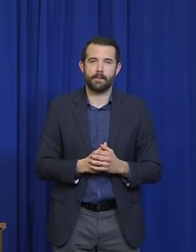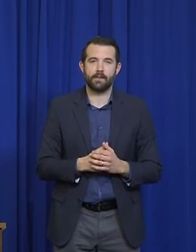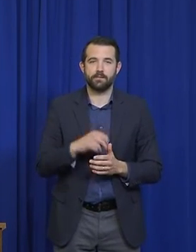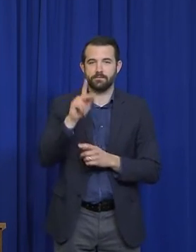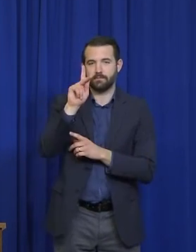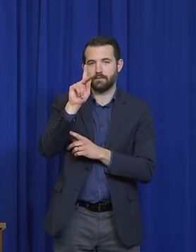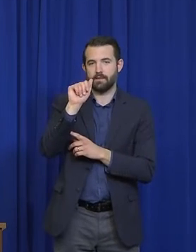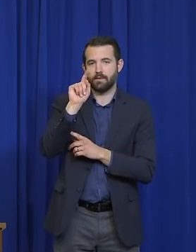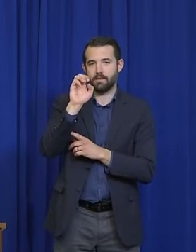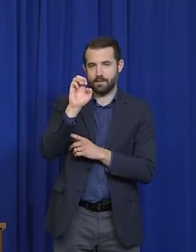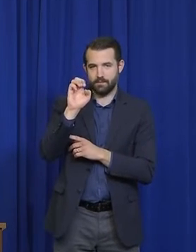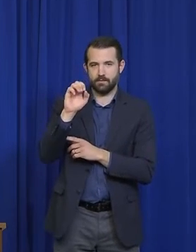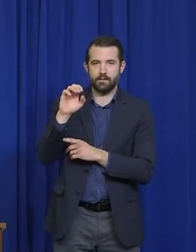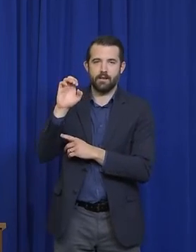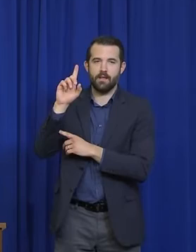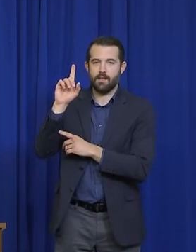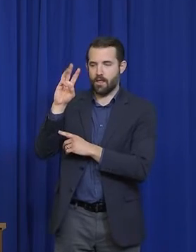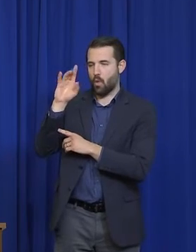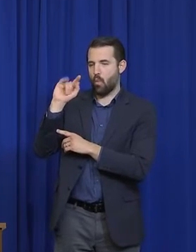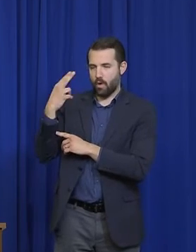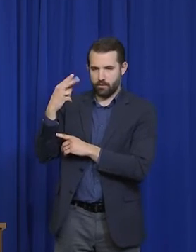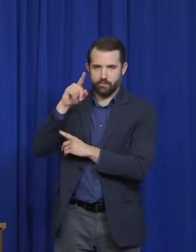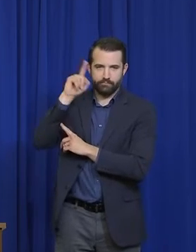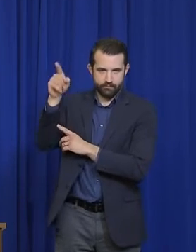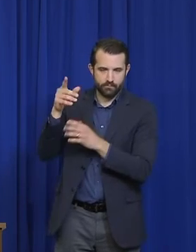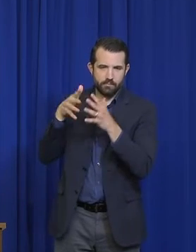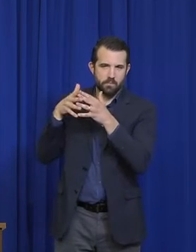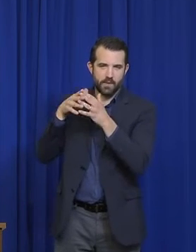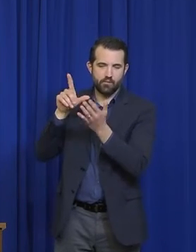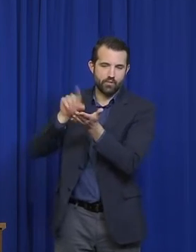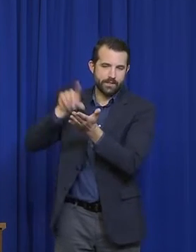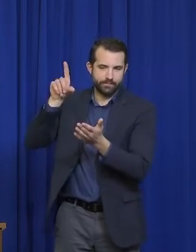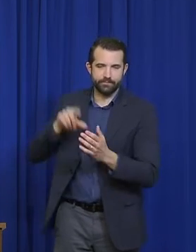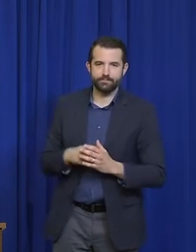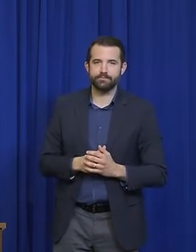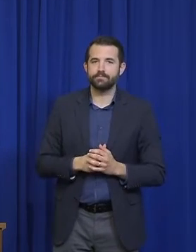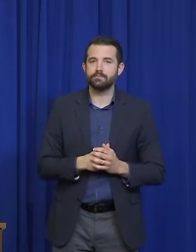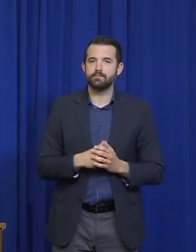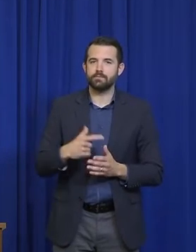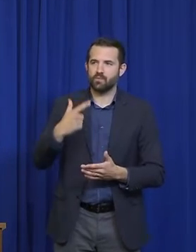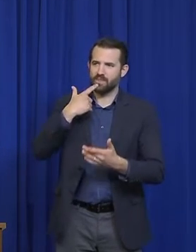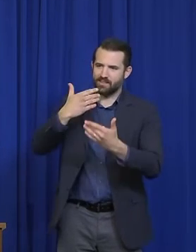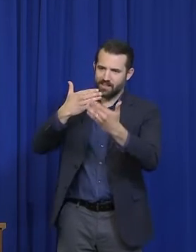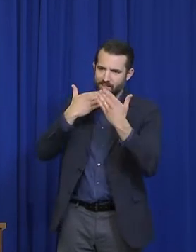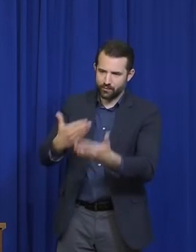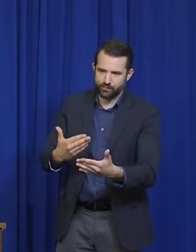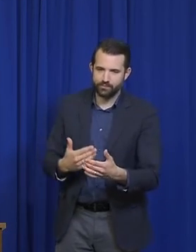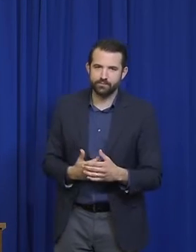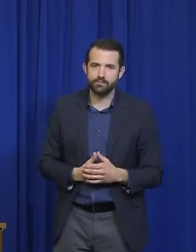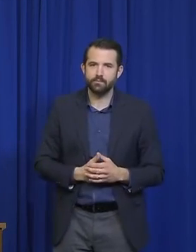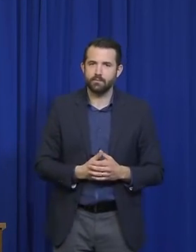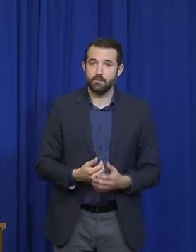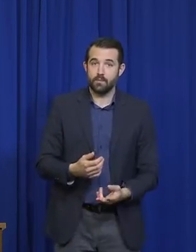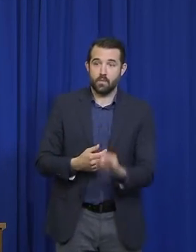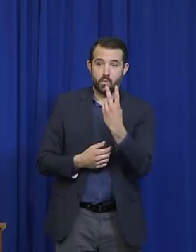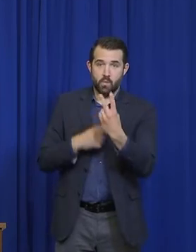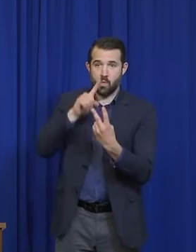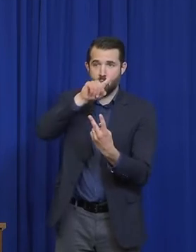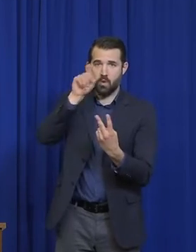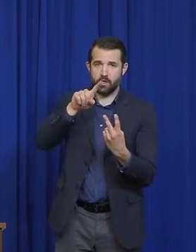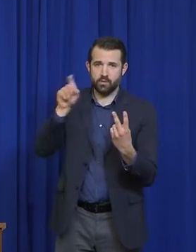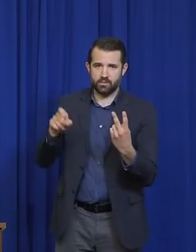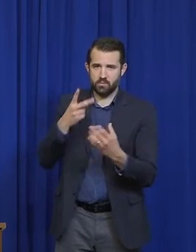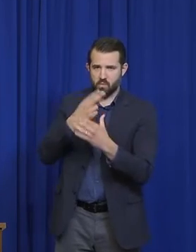the Ellsworth American. Go ahead, Kate. Thank you very much, Dr. Shaw. So two quick questions, both directed at Governor